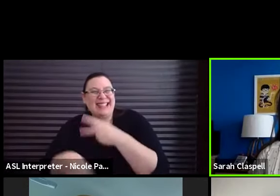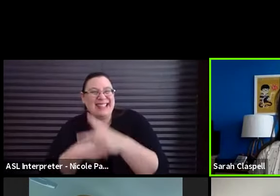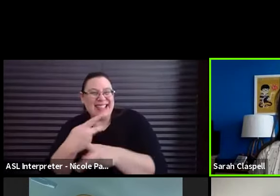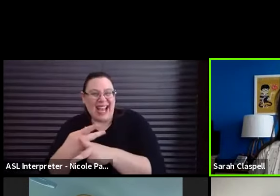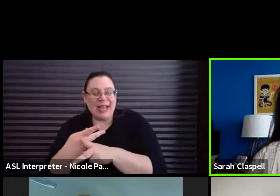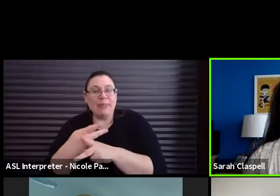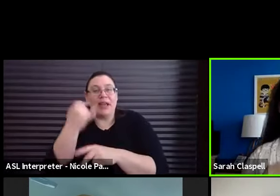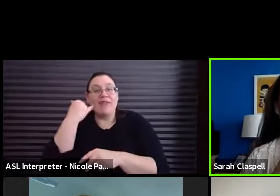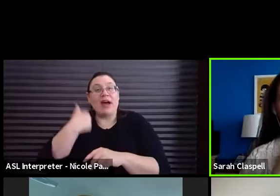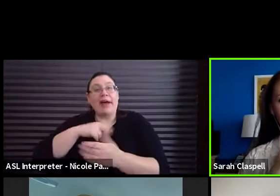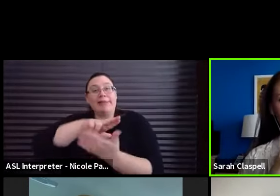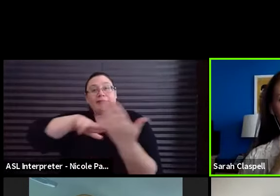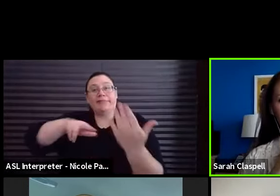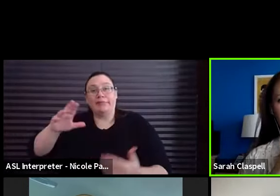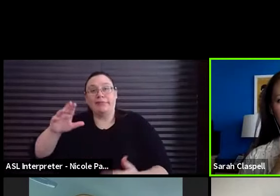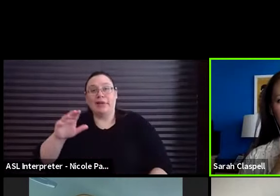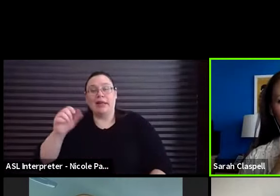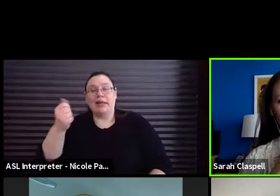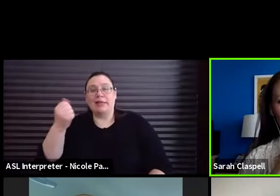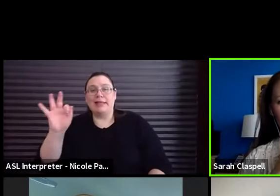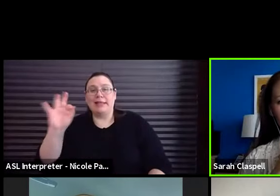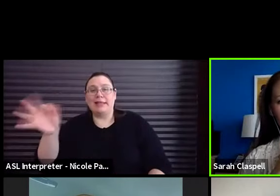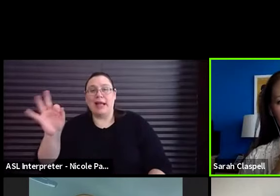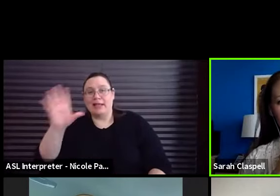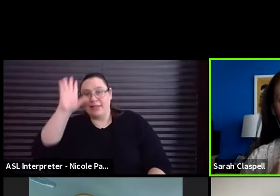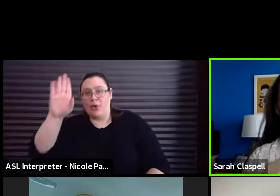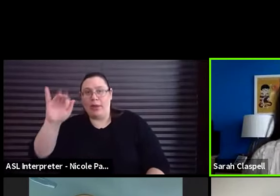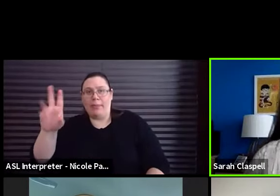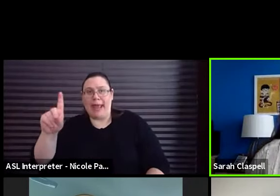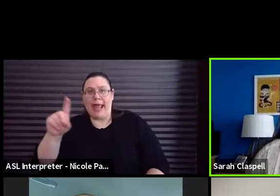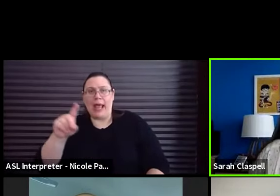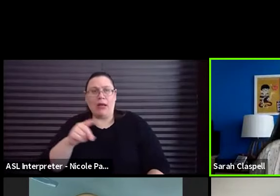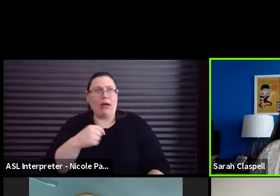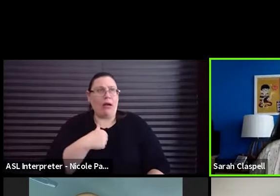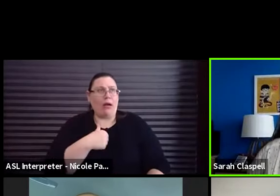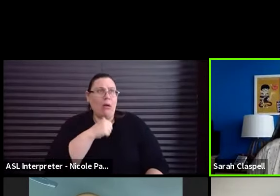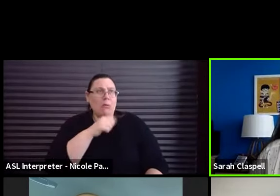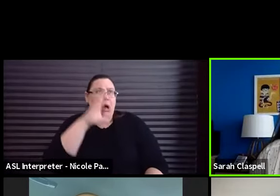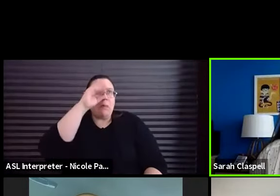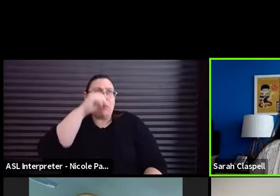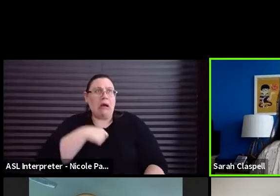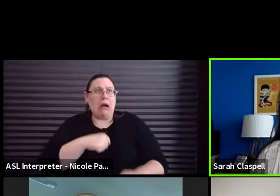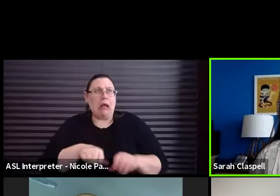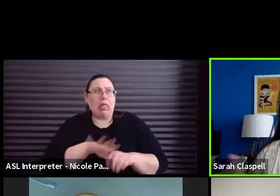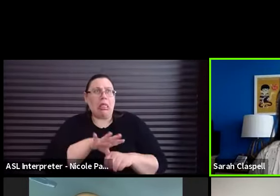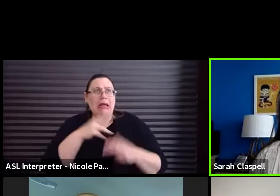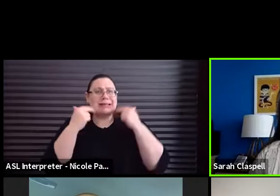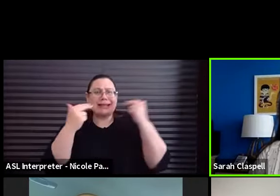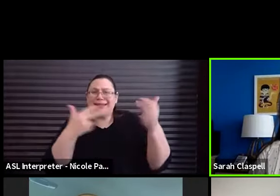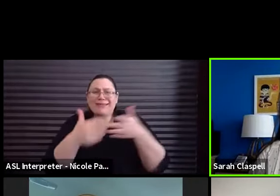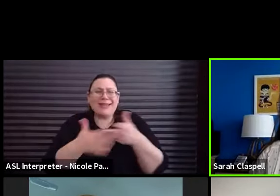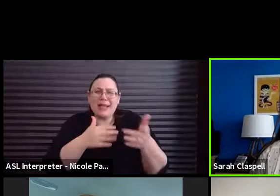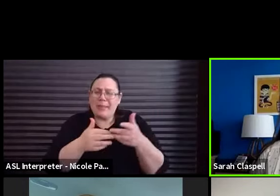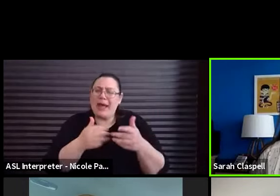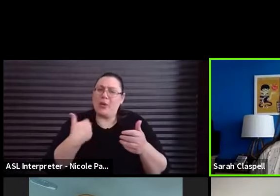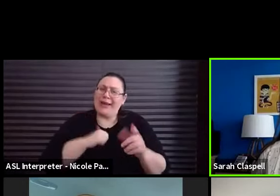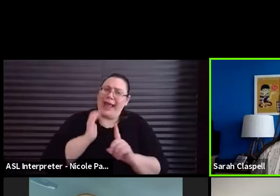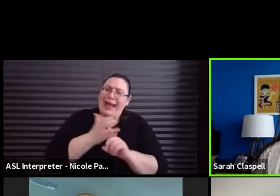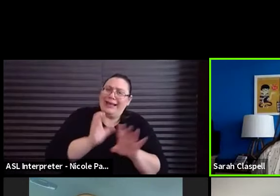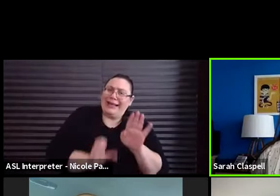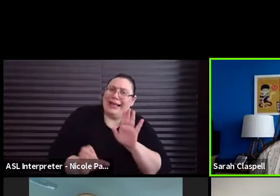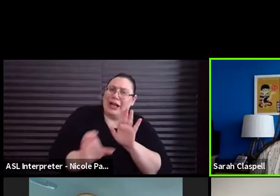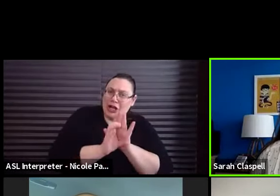a nineties boy band and you're like, I'm not a boy and I don't sing. That's okay. Cause we can all play those characters as long as we're playing them